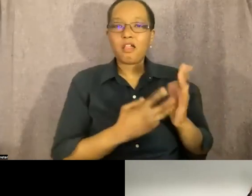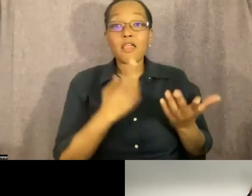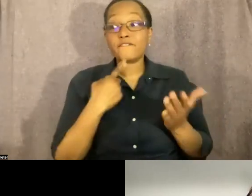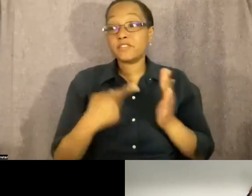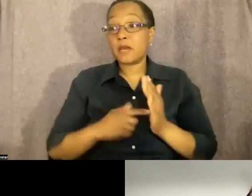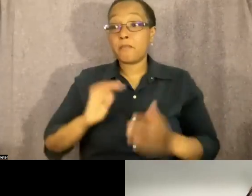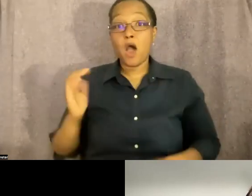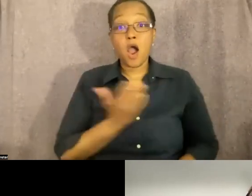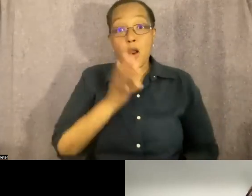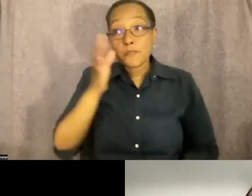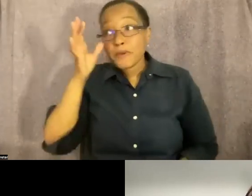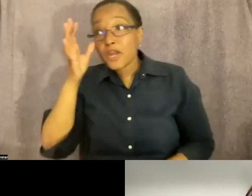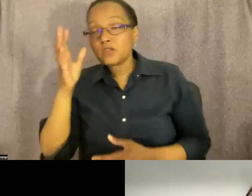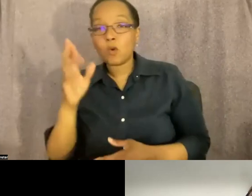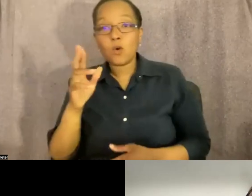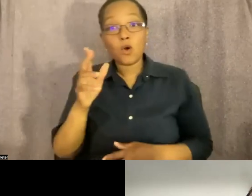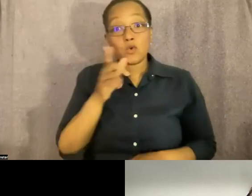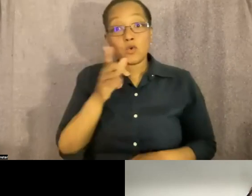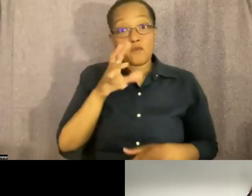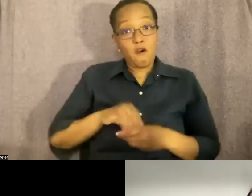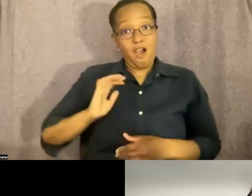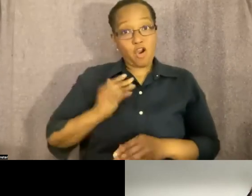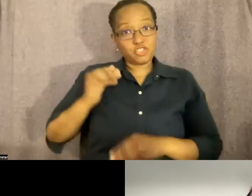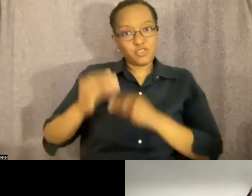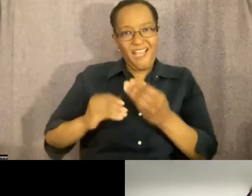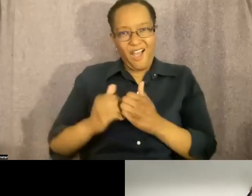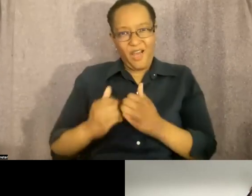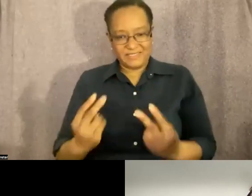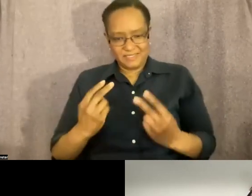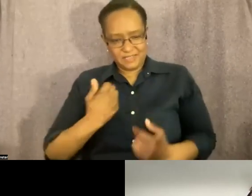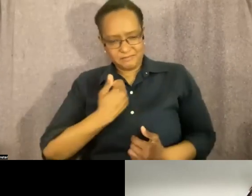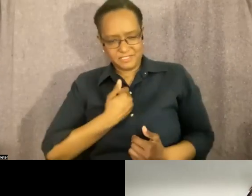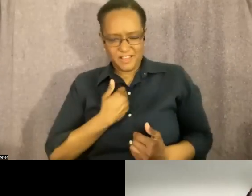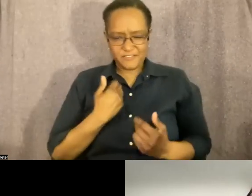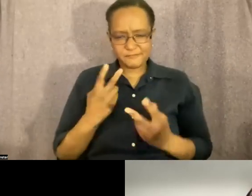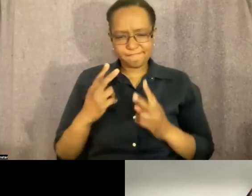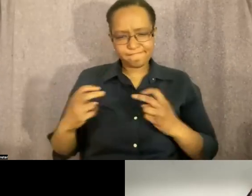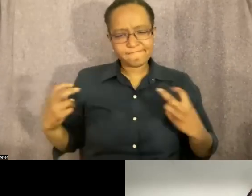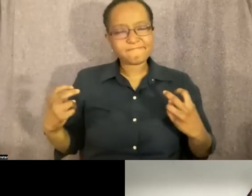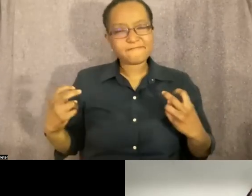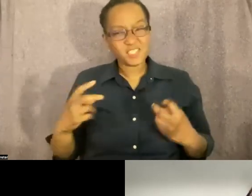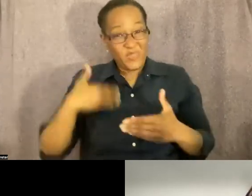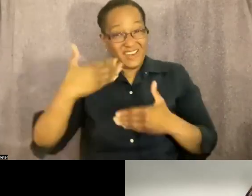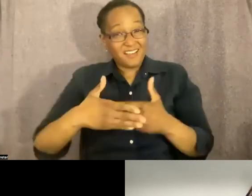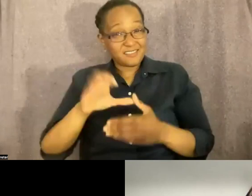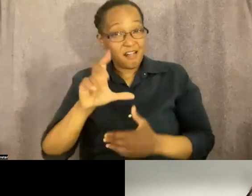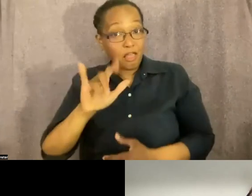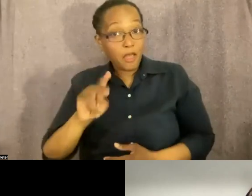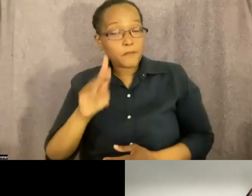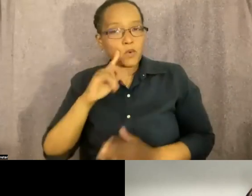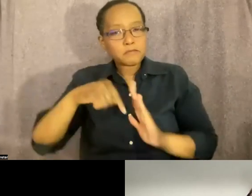generation see themselves. So we're going to queue up this next clip to go deeper into the Korean and Black